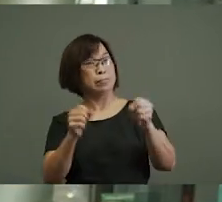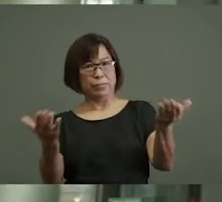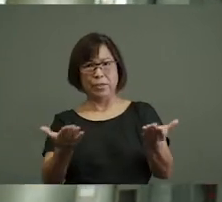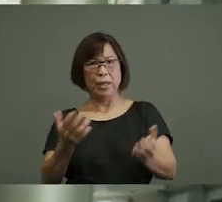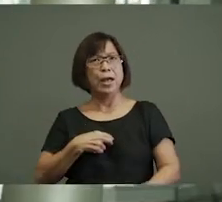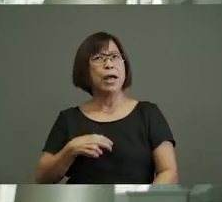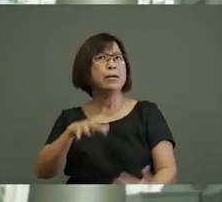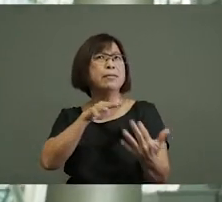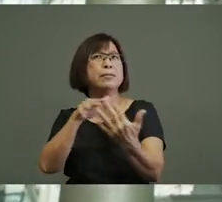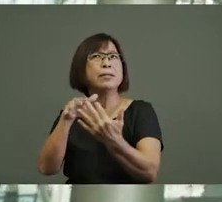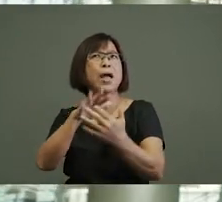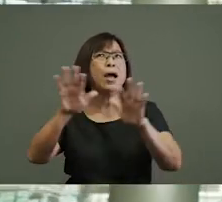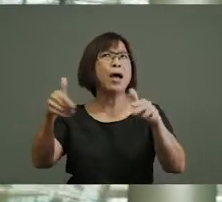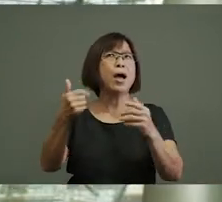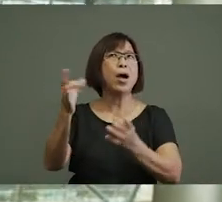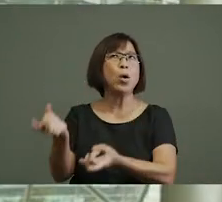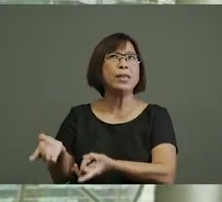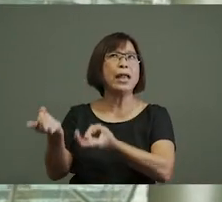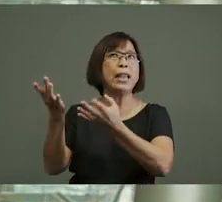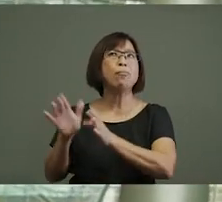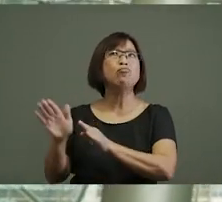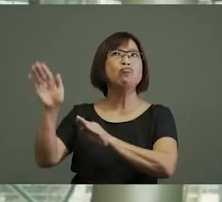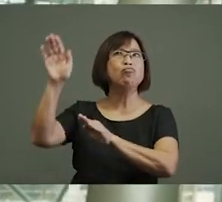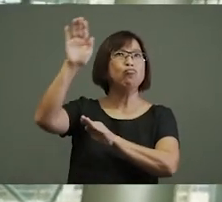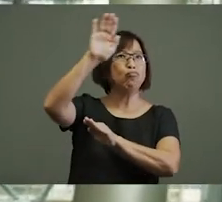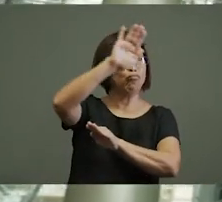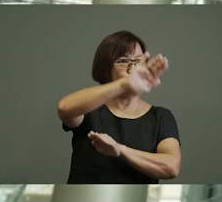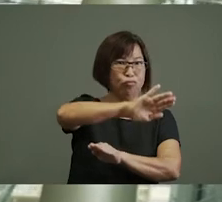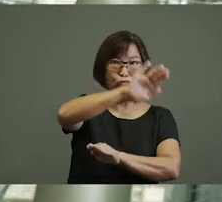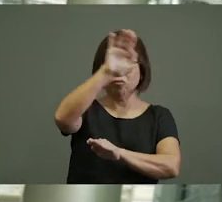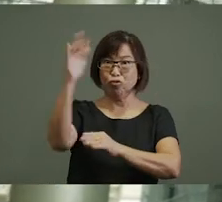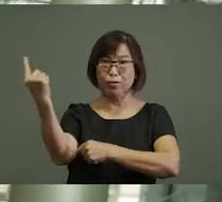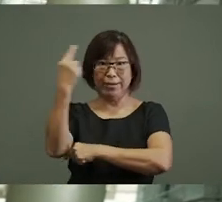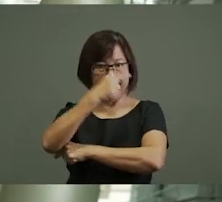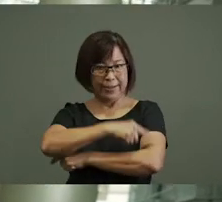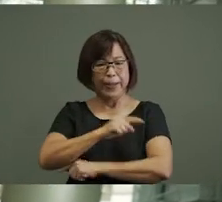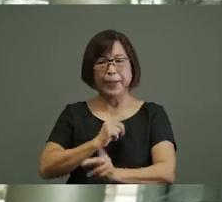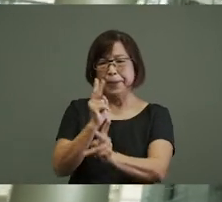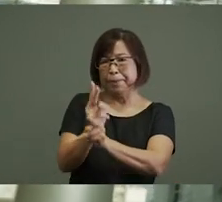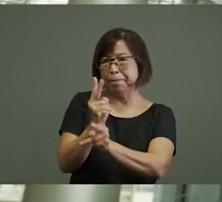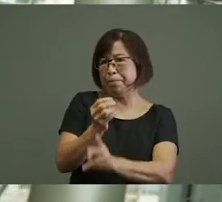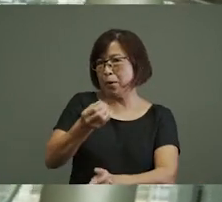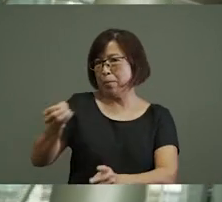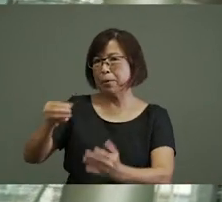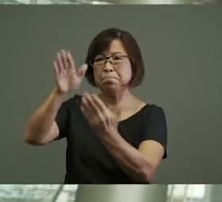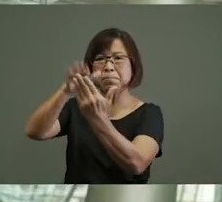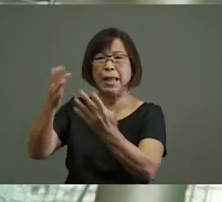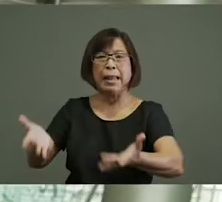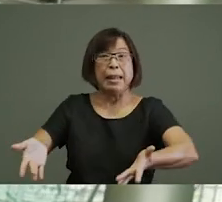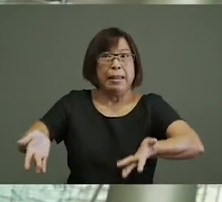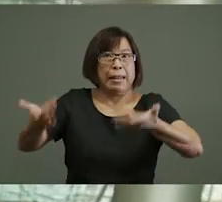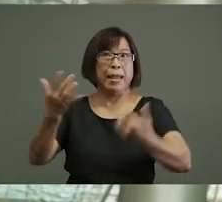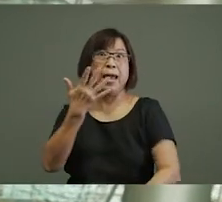the movement of light throughout the day. And so the colours are very light and to catch the skylight that's falling